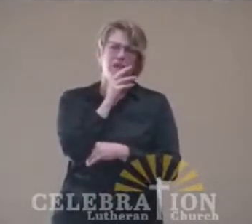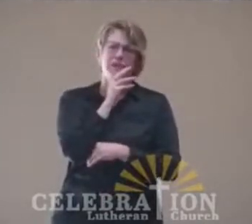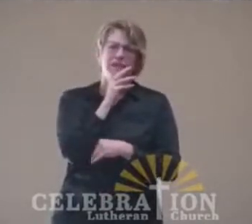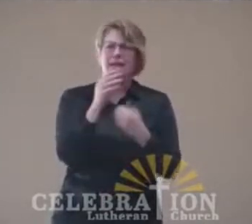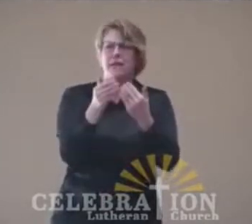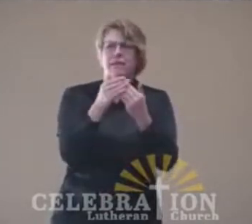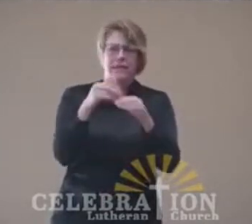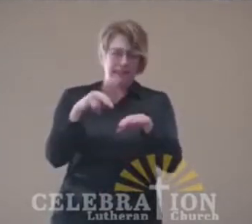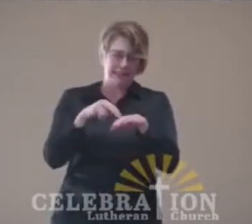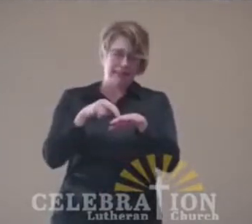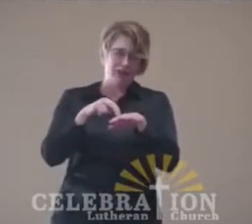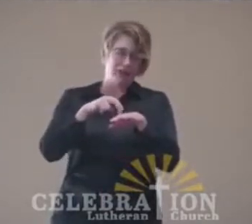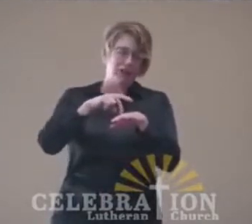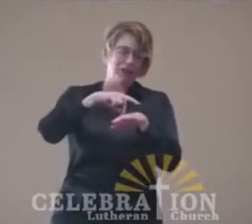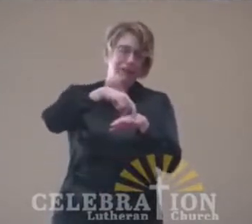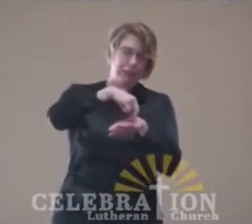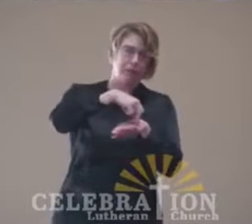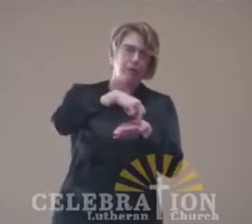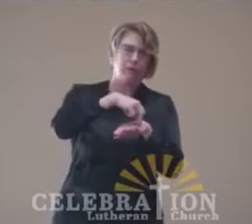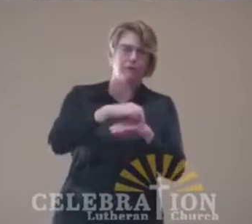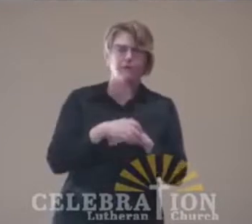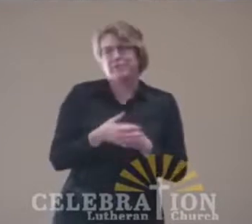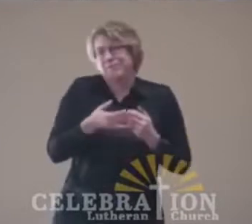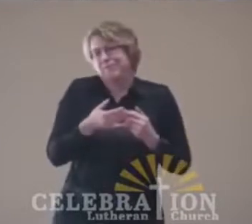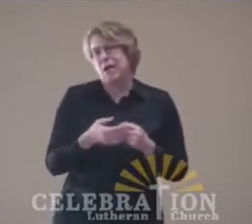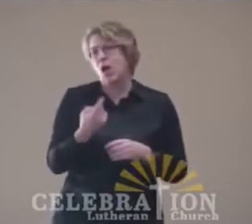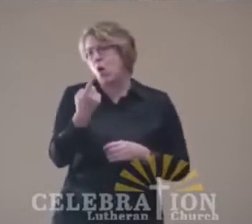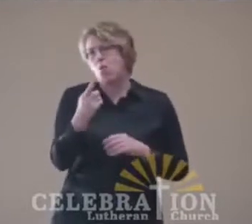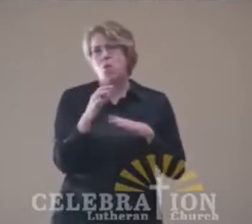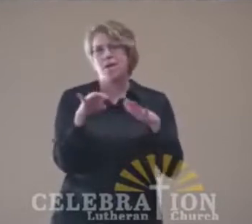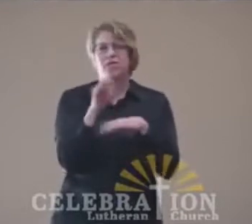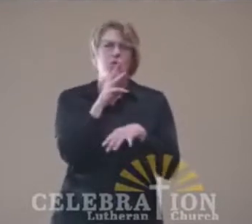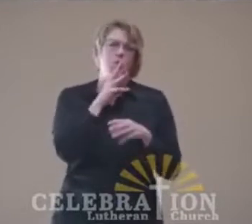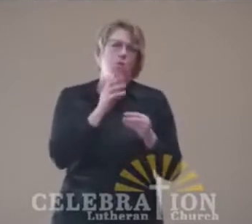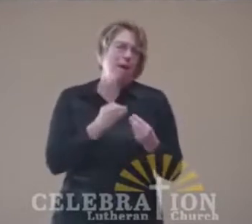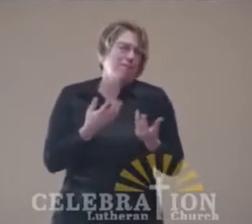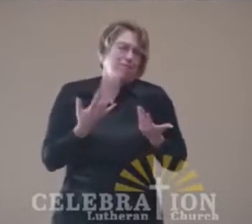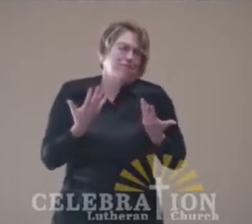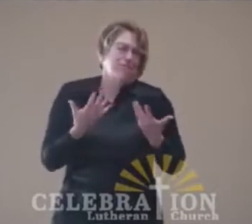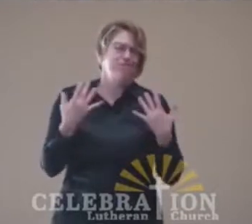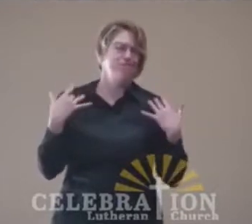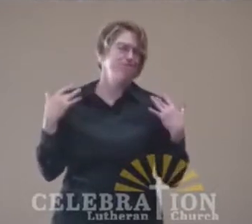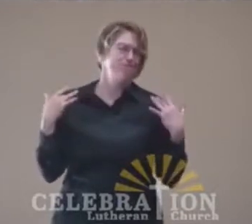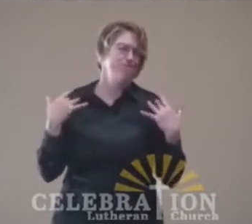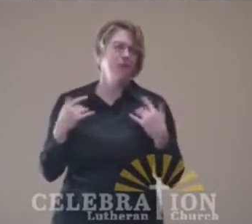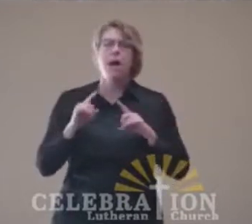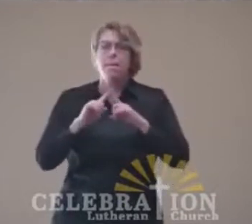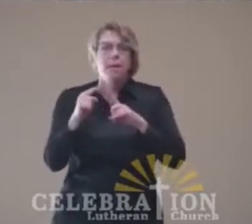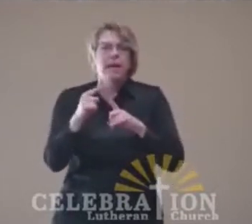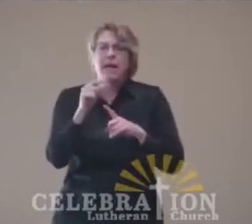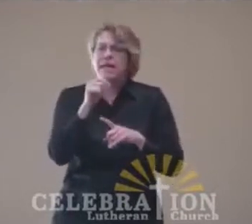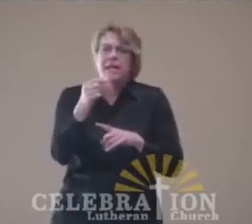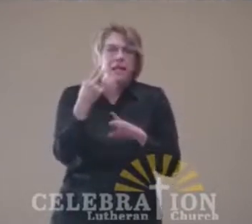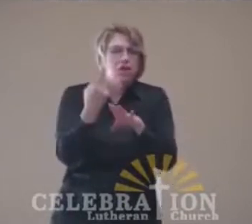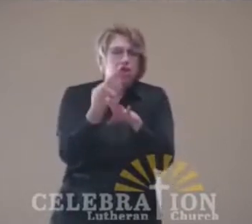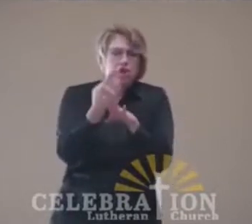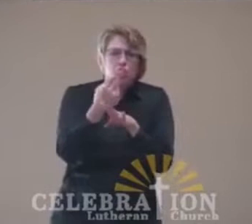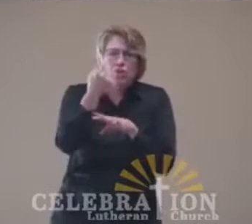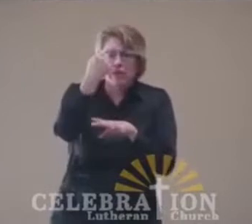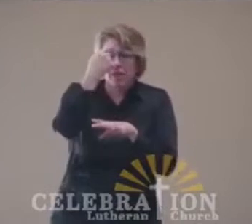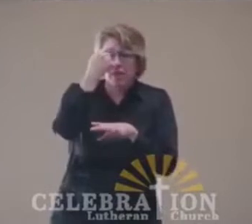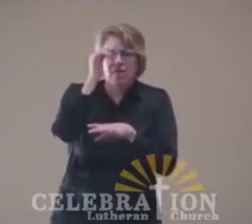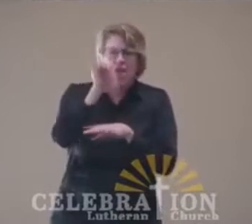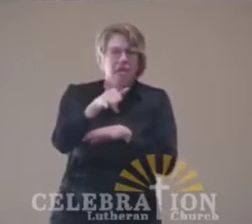could just step across it. I think you got one foot wet, maybe, if you stepped in it. So I didn't get to use this knowledge. But I thought about this